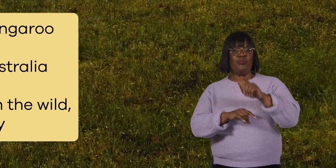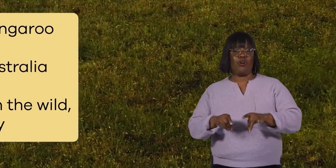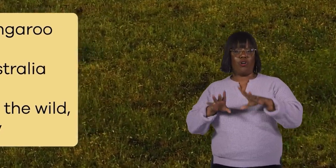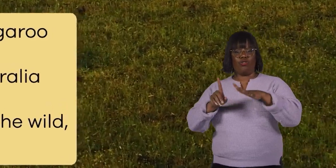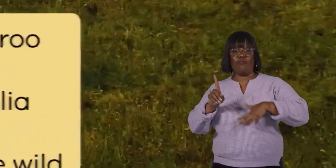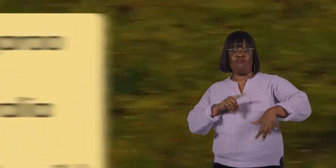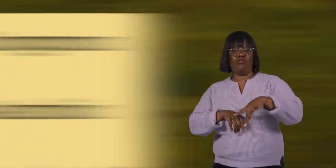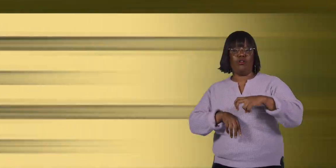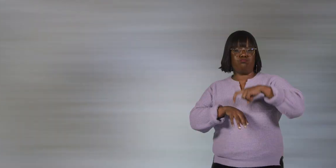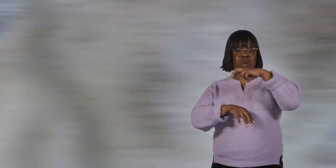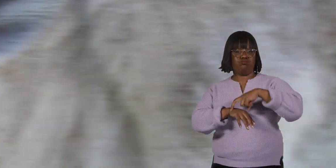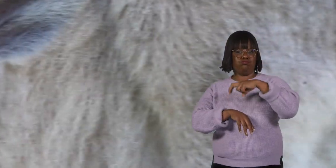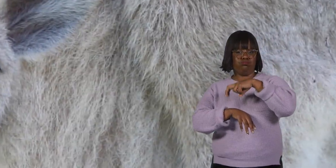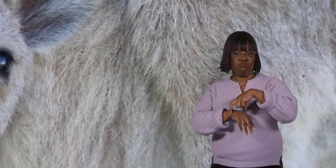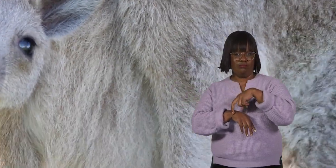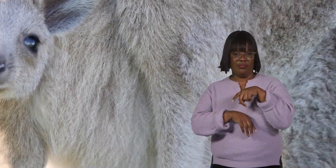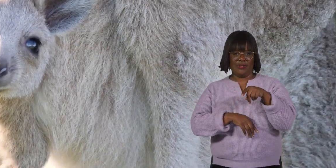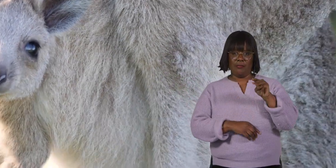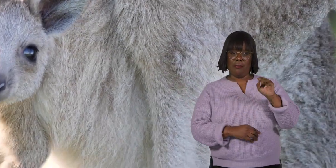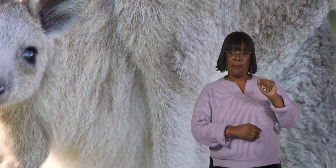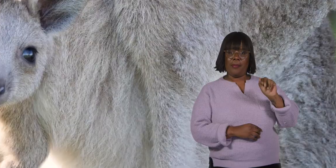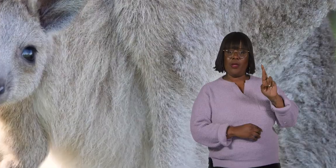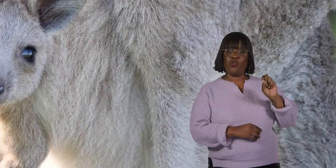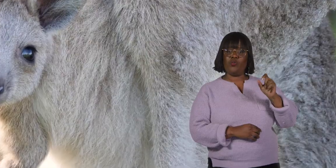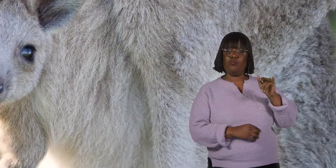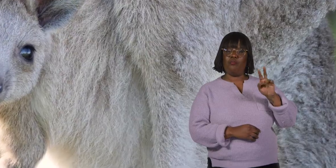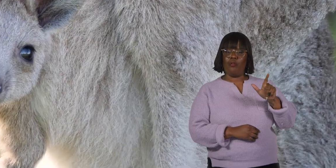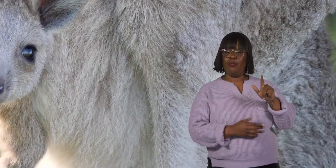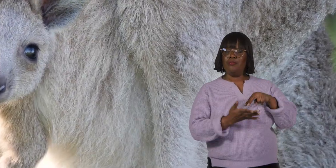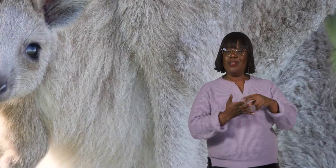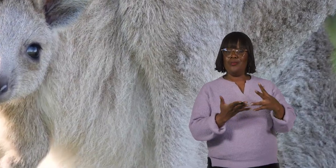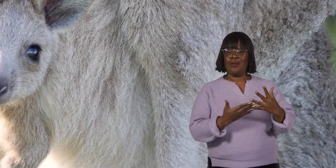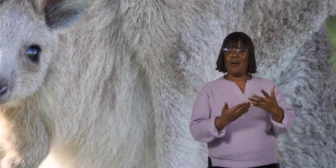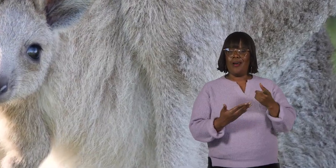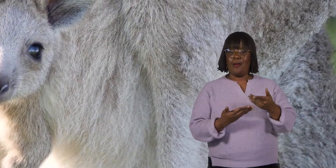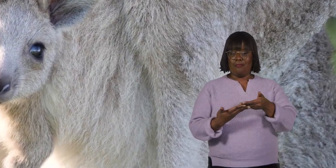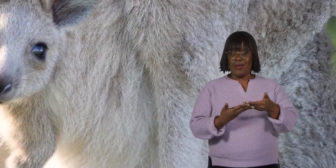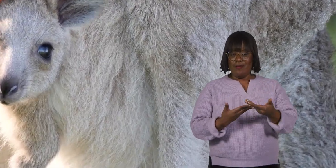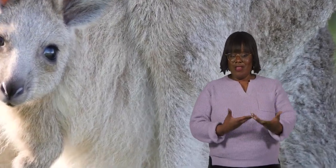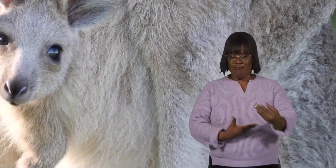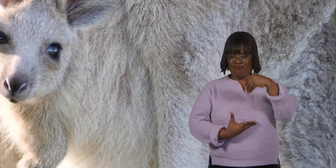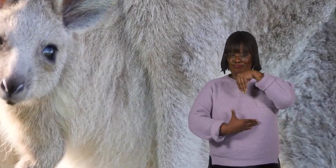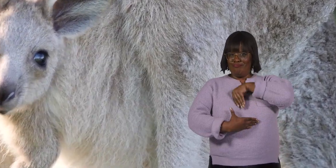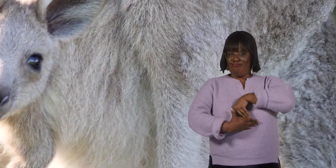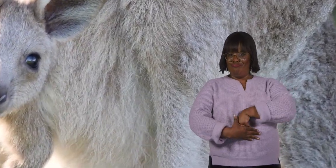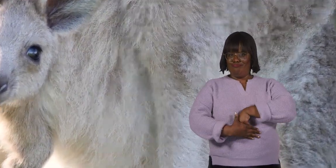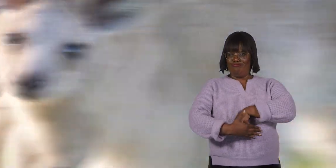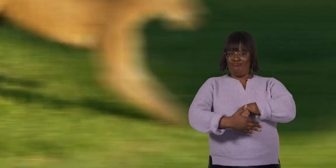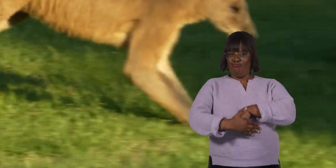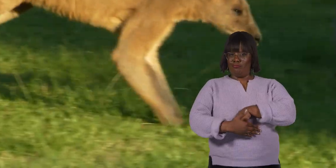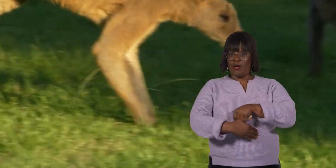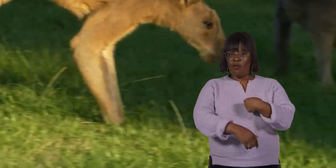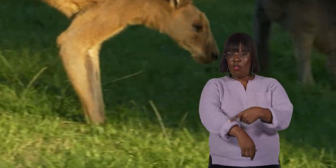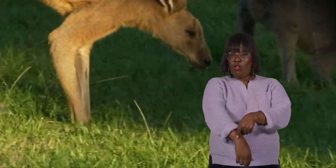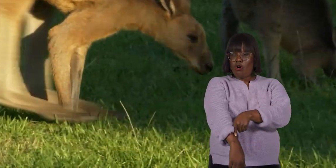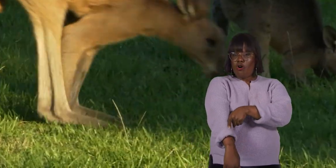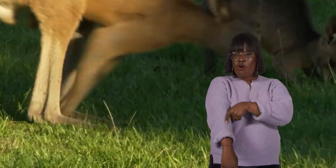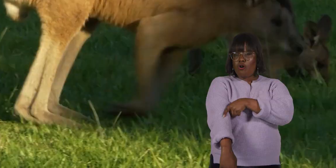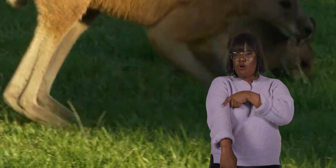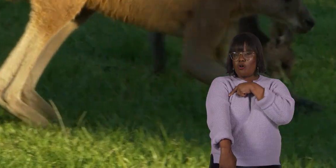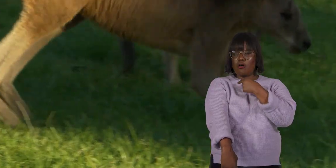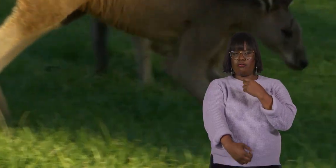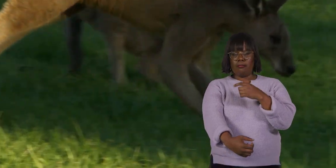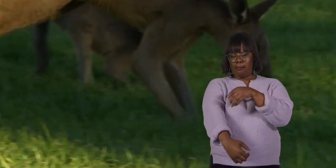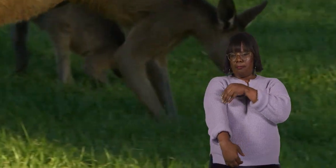Australian landscape. Kangaroos are marsupials, which means they carry their young in pouches. They have a